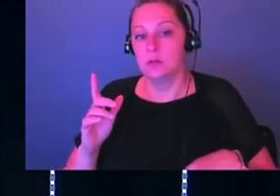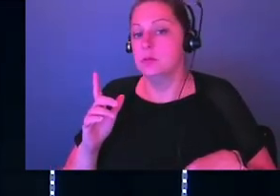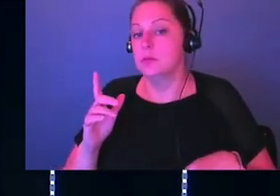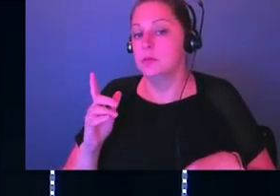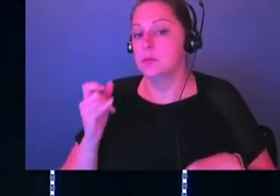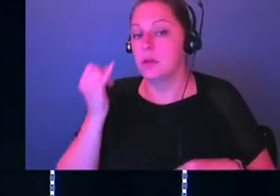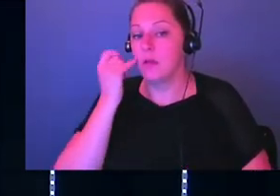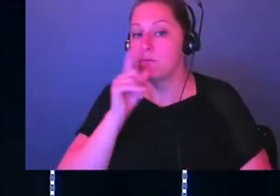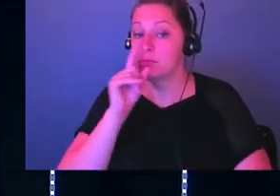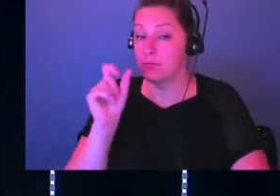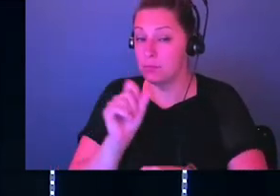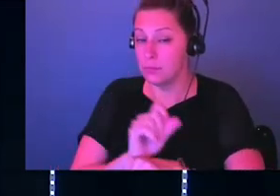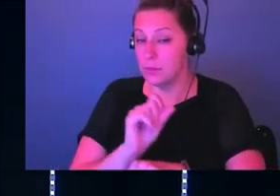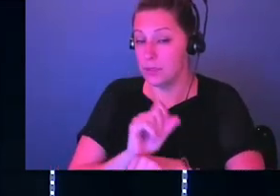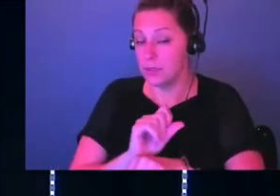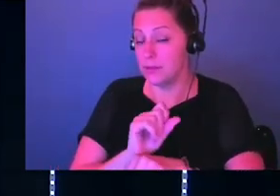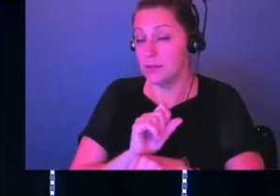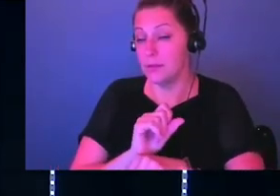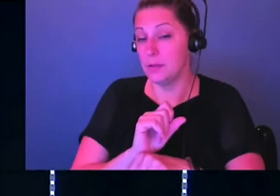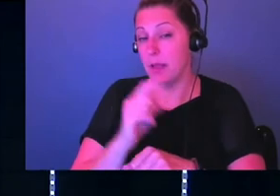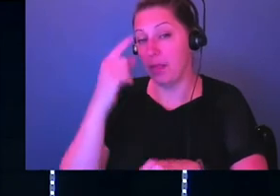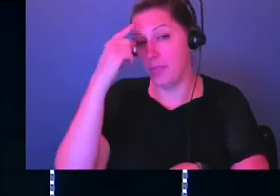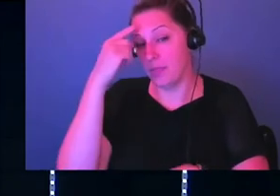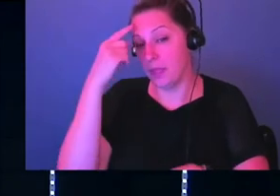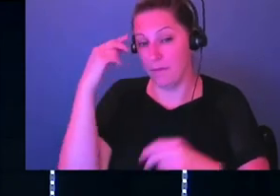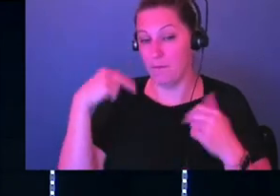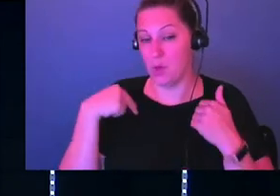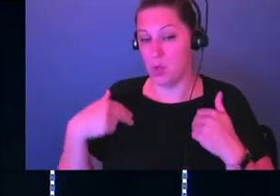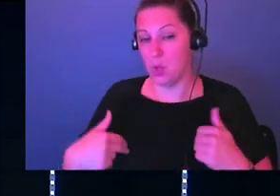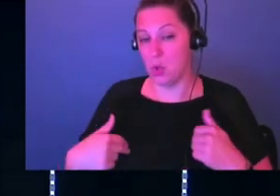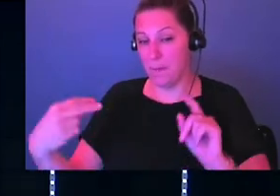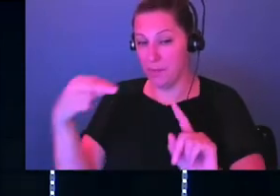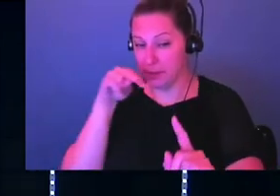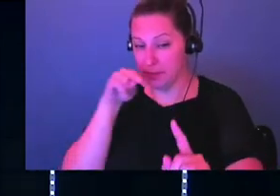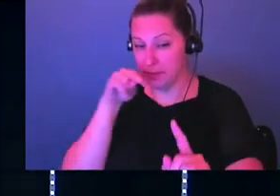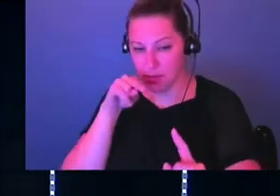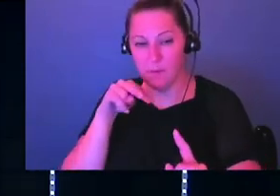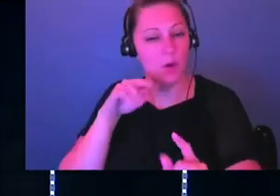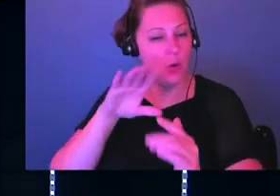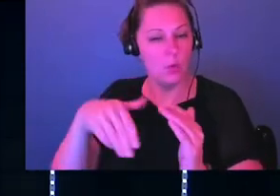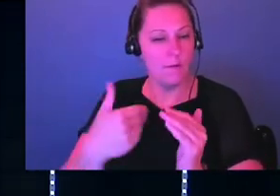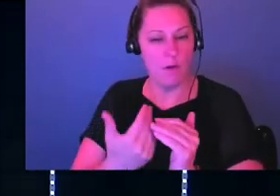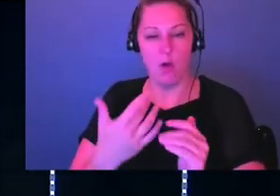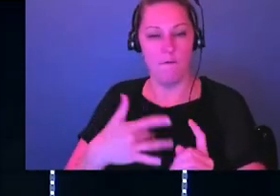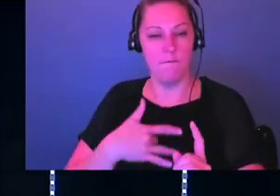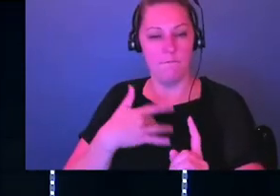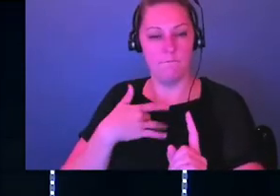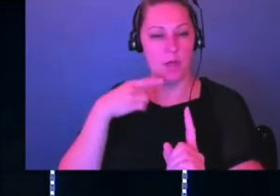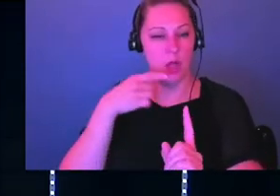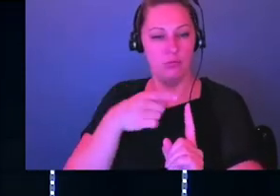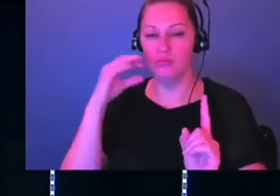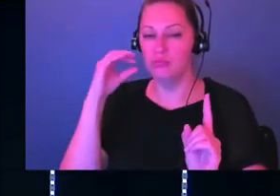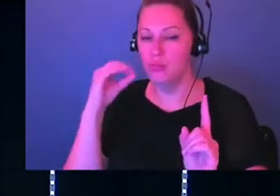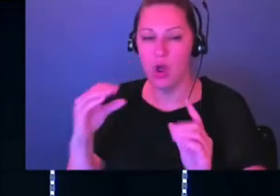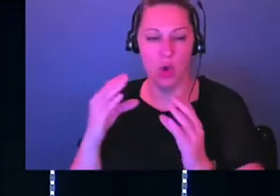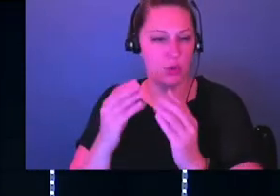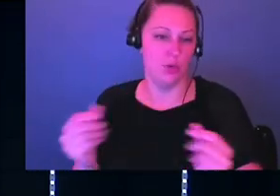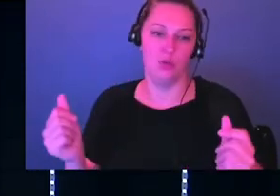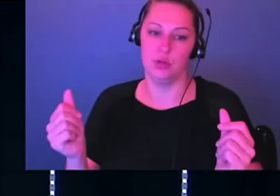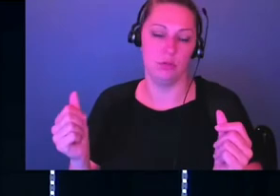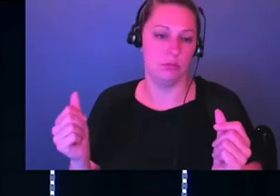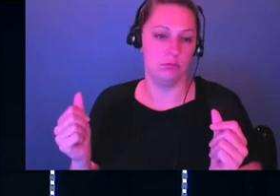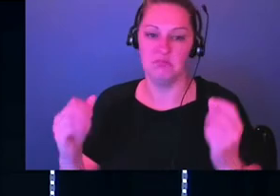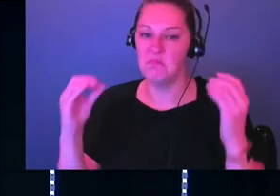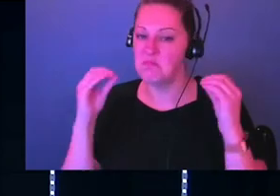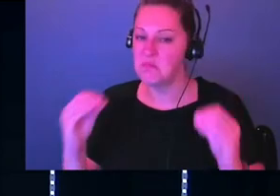you, if you, if we, if we look at it in the perspective of human eyes, we, I've been in situations we all have where there is no solution. There